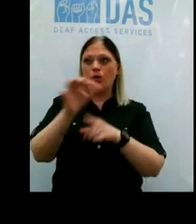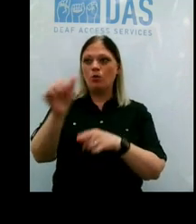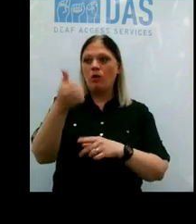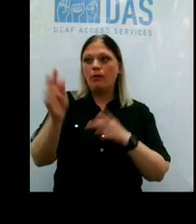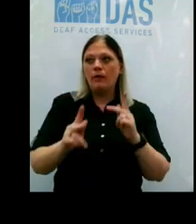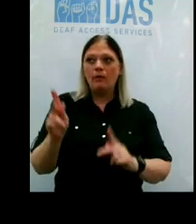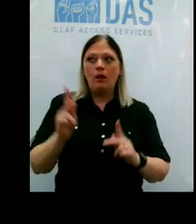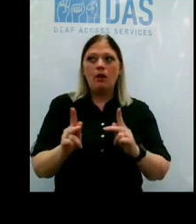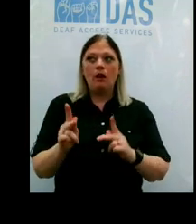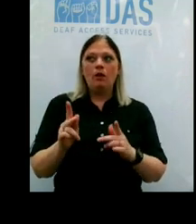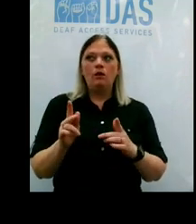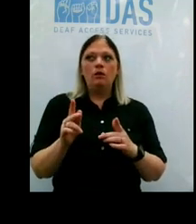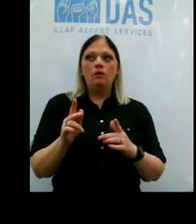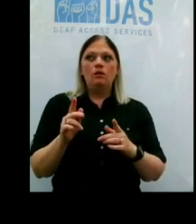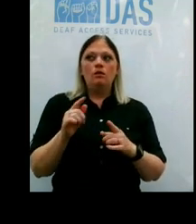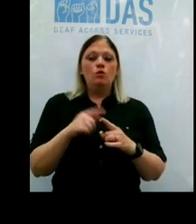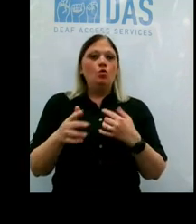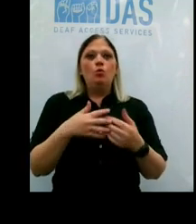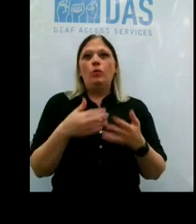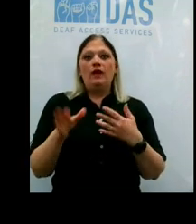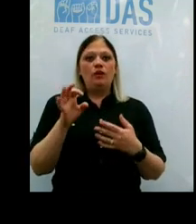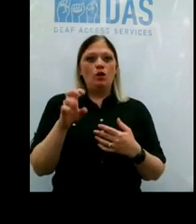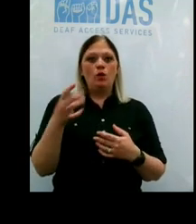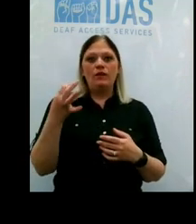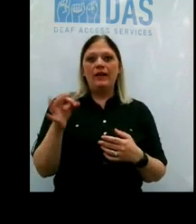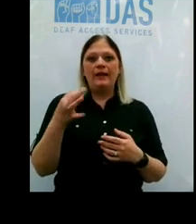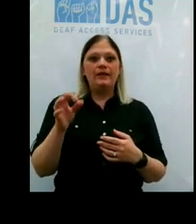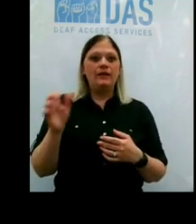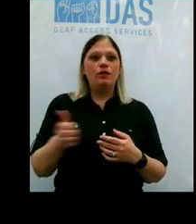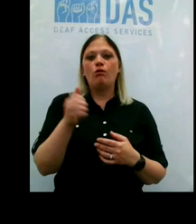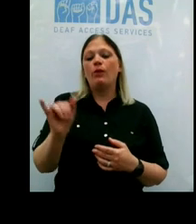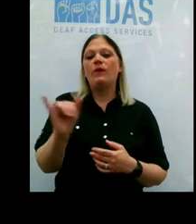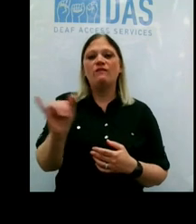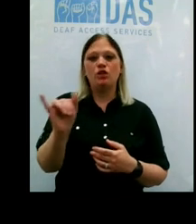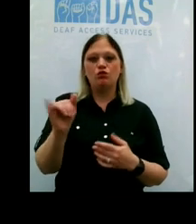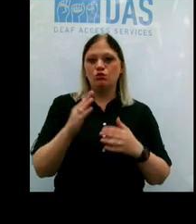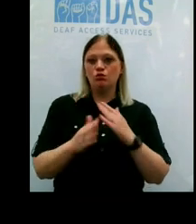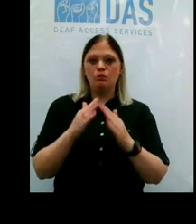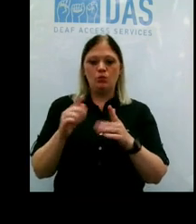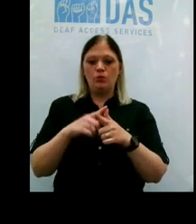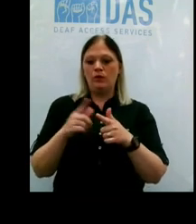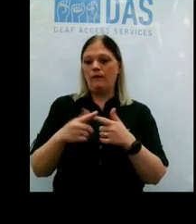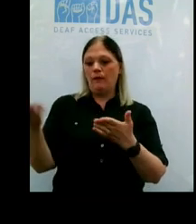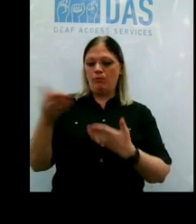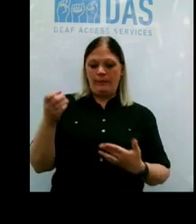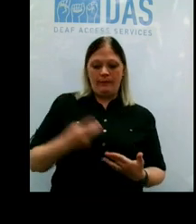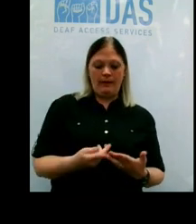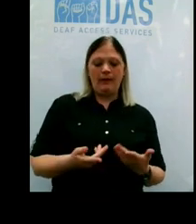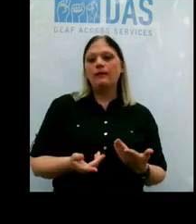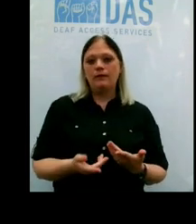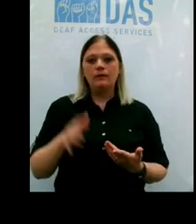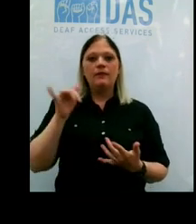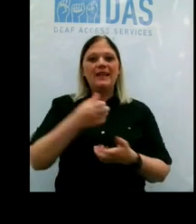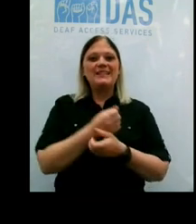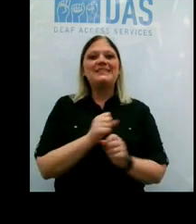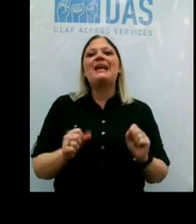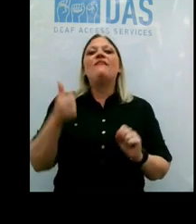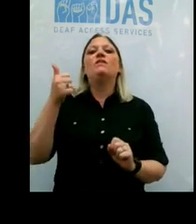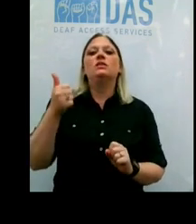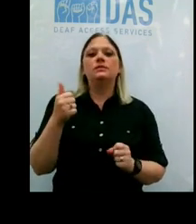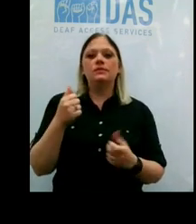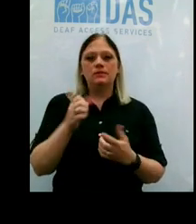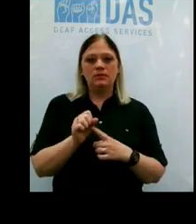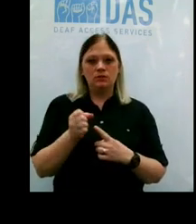people in the home to whatever COVID-19 or other infections are in the community, and then bringing it back. So that's the safest situation.